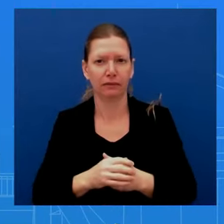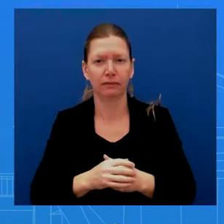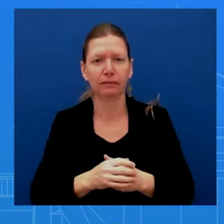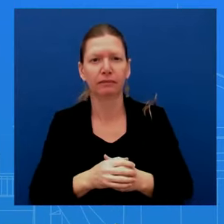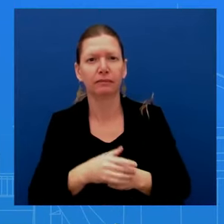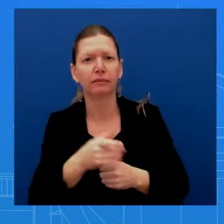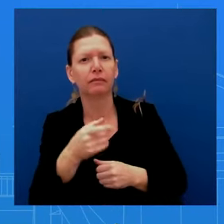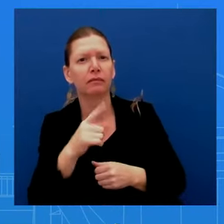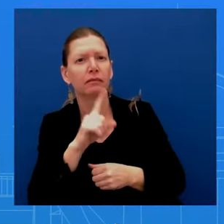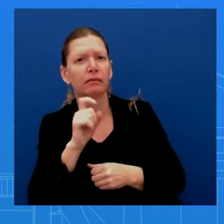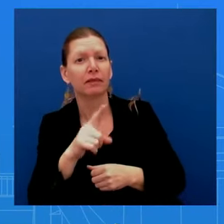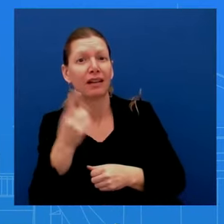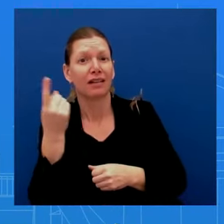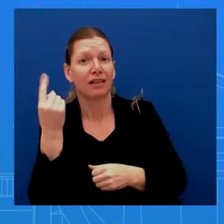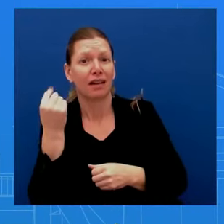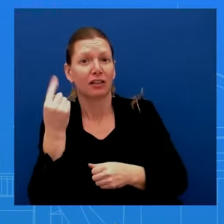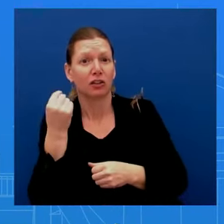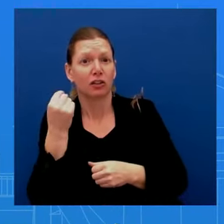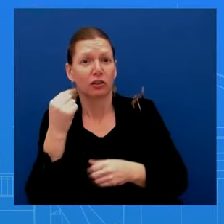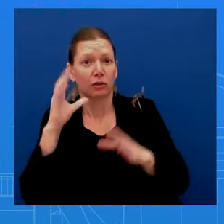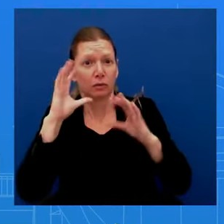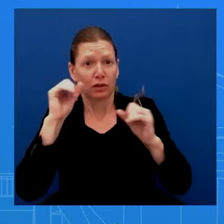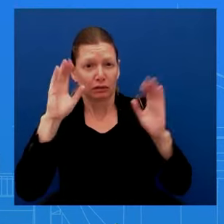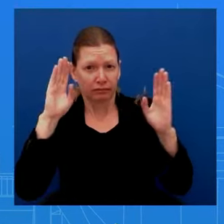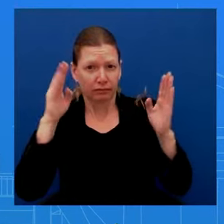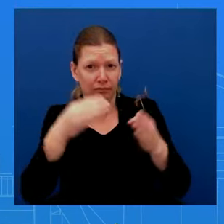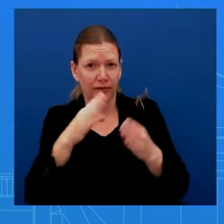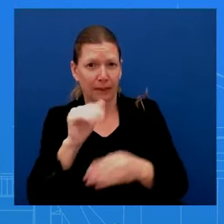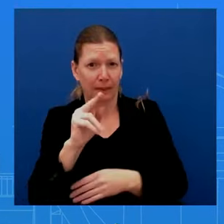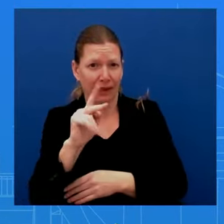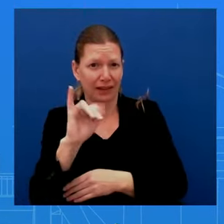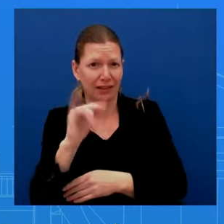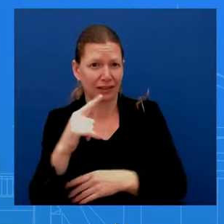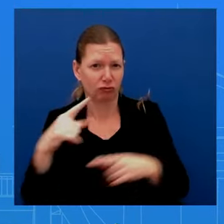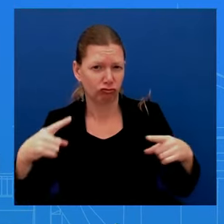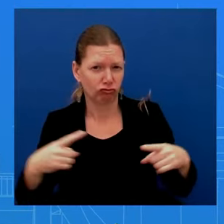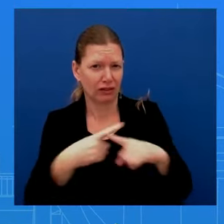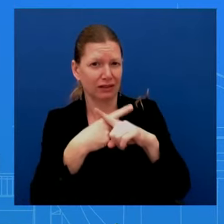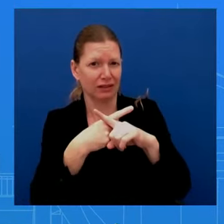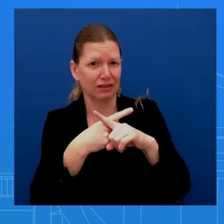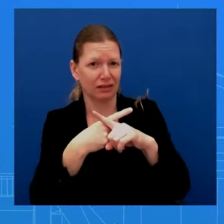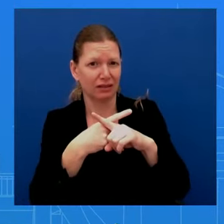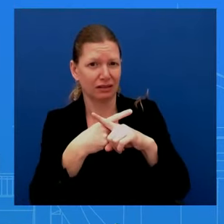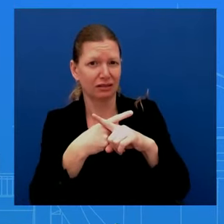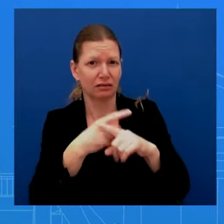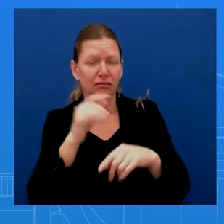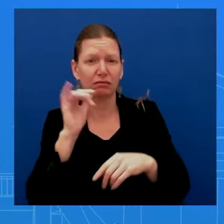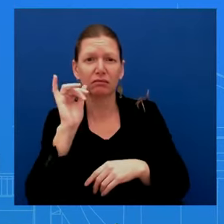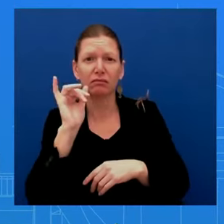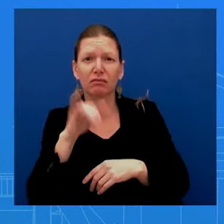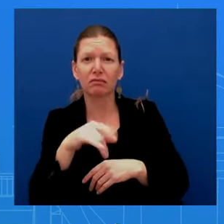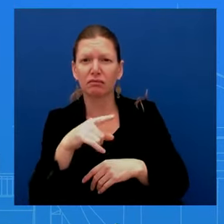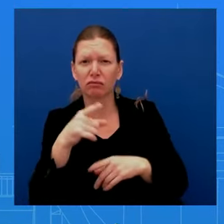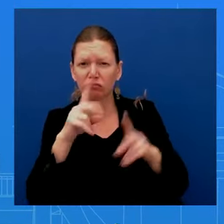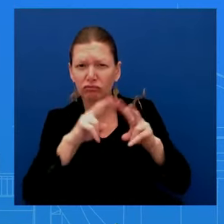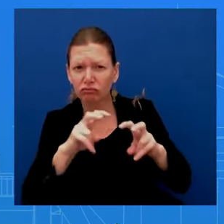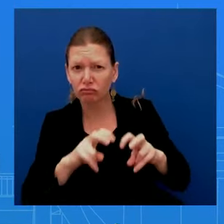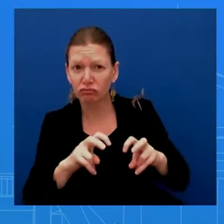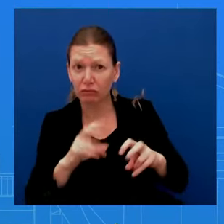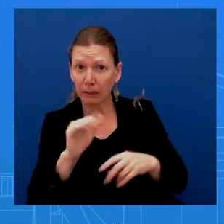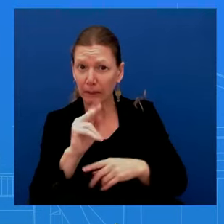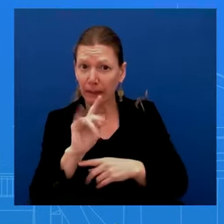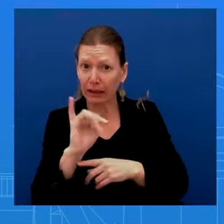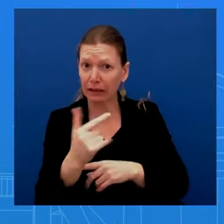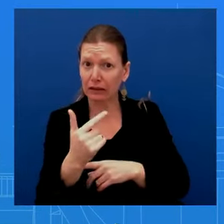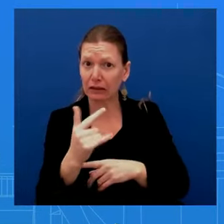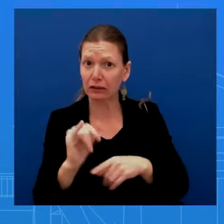industry, especially the mid to, you know, smaller size banks that were affected last year? Ms. Yeah. So,